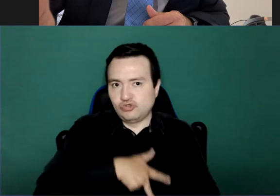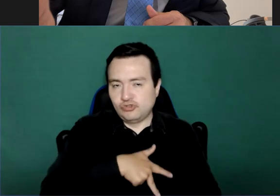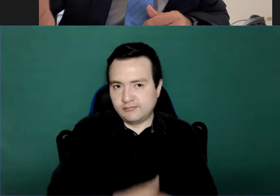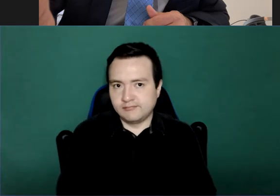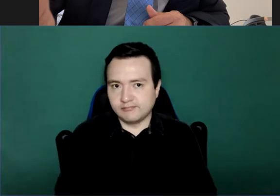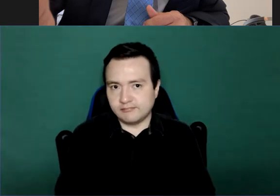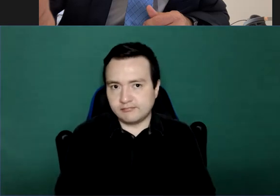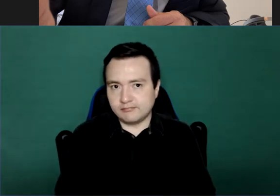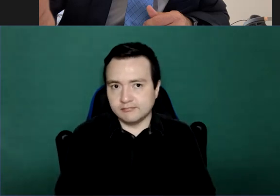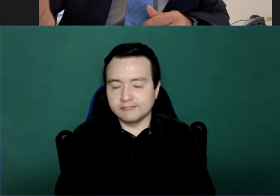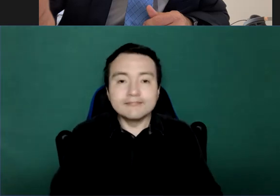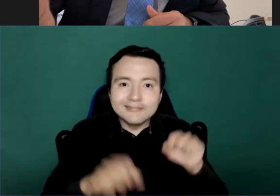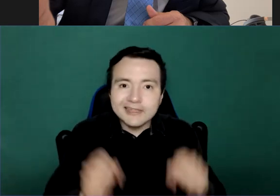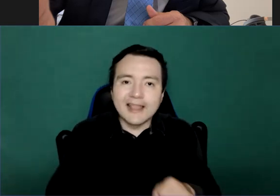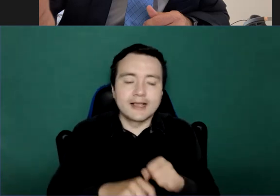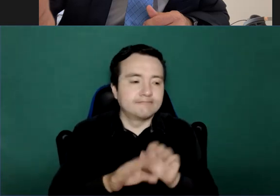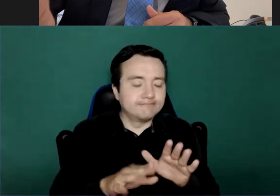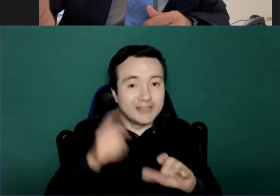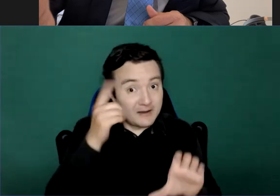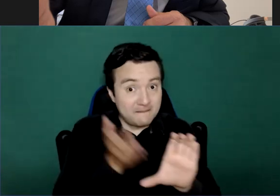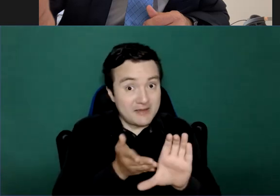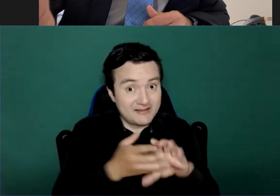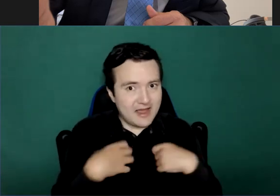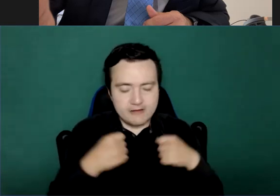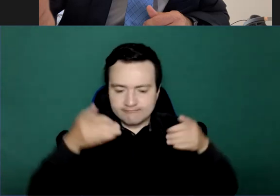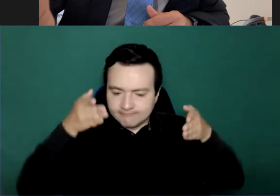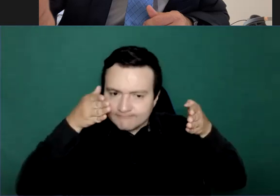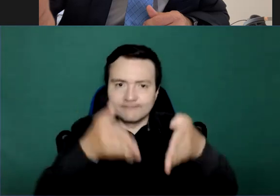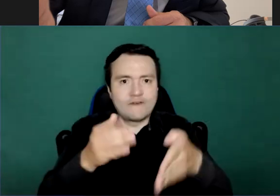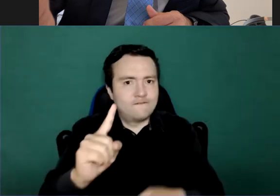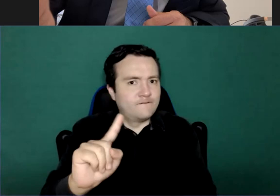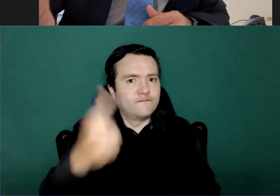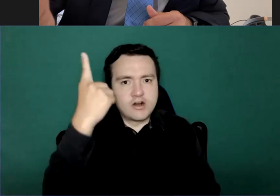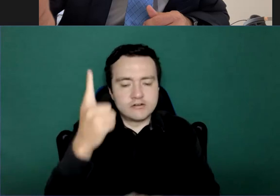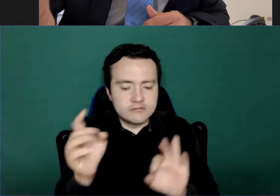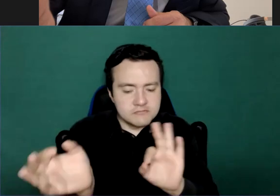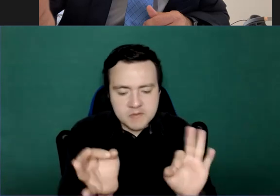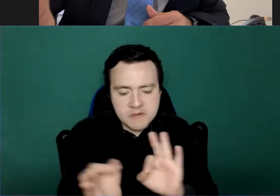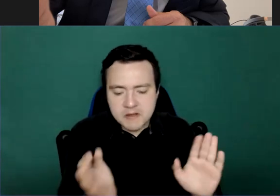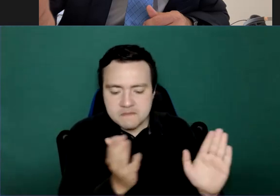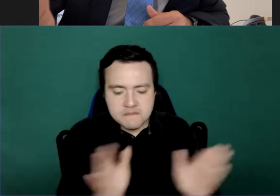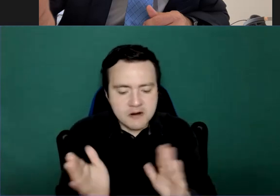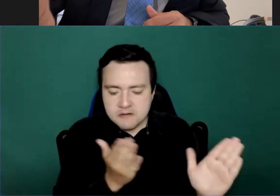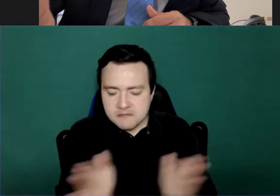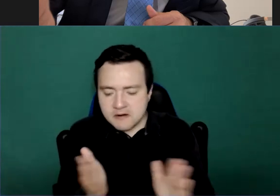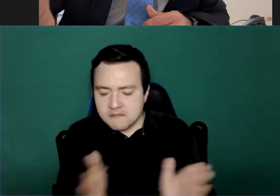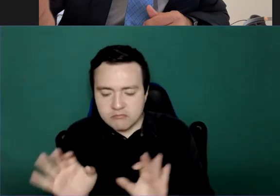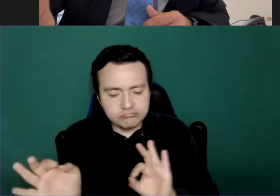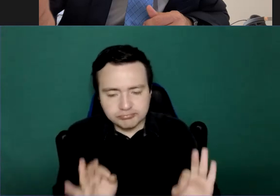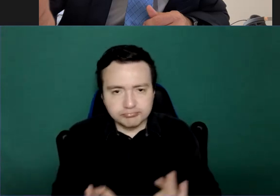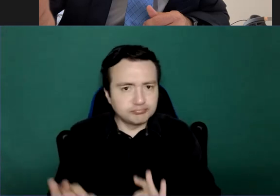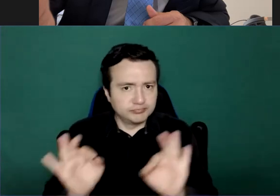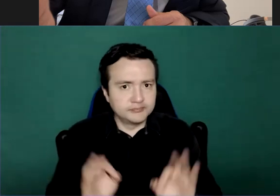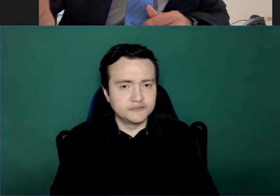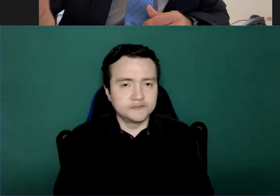to COVID-19. The pandemic has revealed widespread acceptance and enthusiasm for the incorporation of mental health